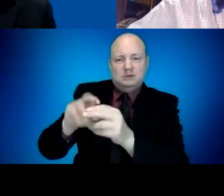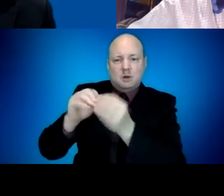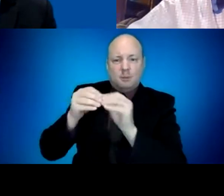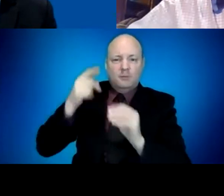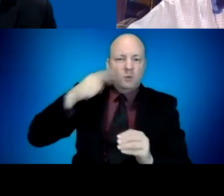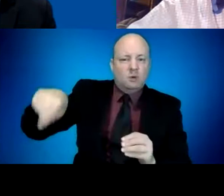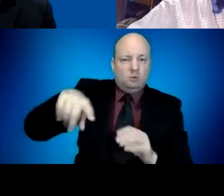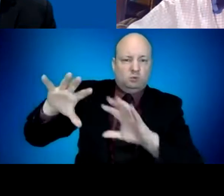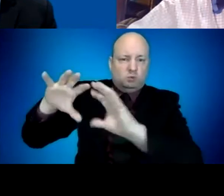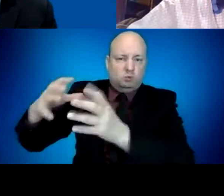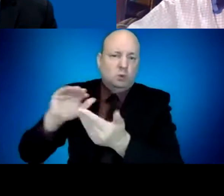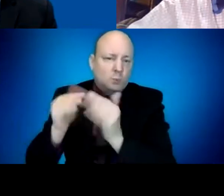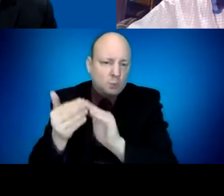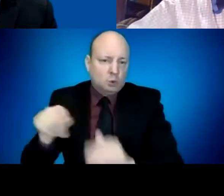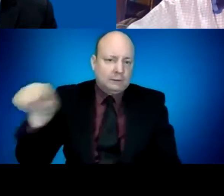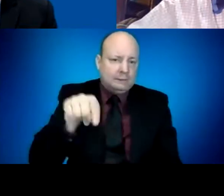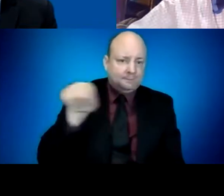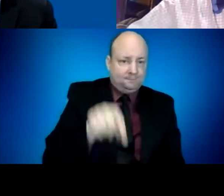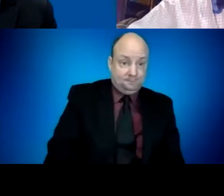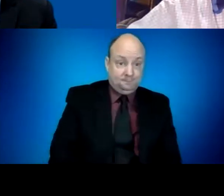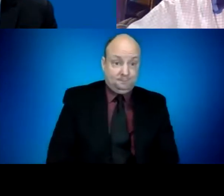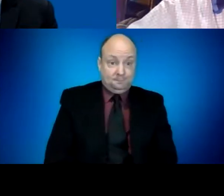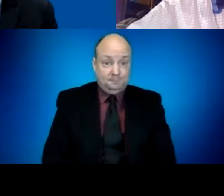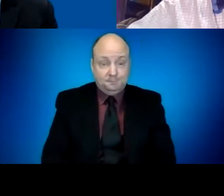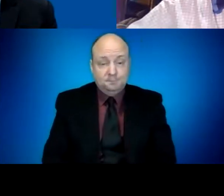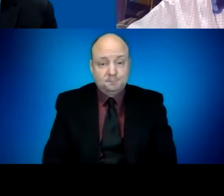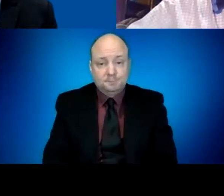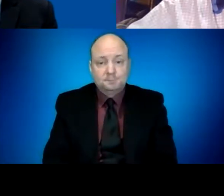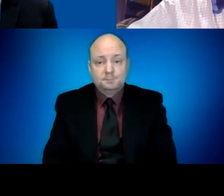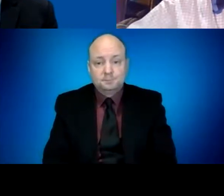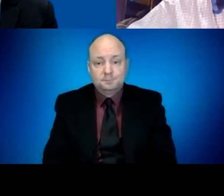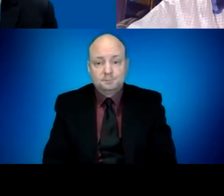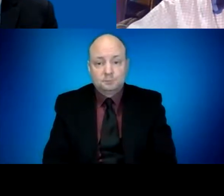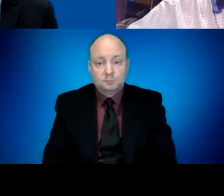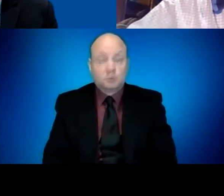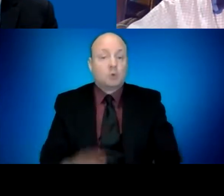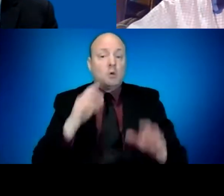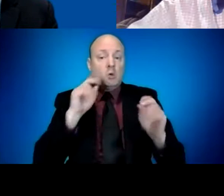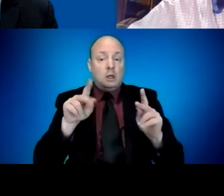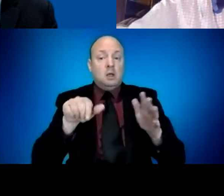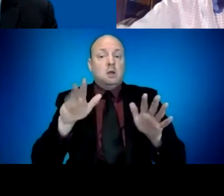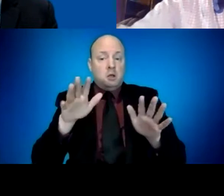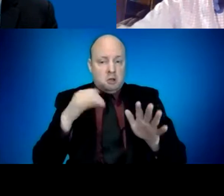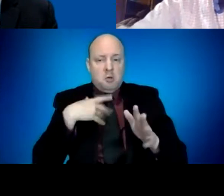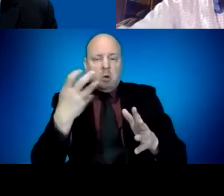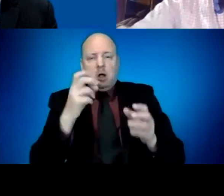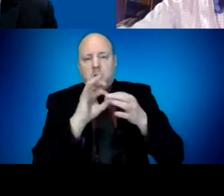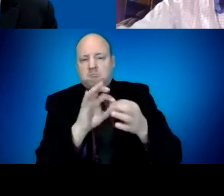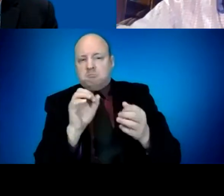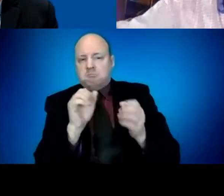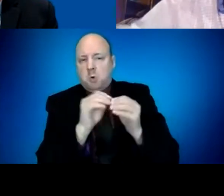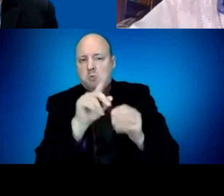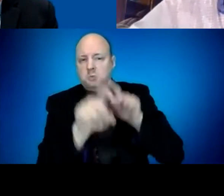subgroups essentially, right? There's a lot of refugees who come from a lot of different countries and each and every single one has its